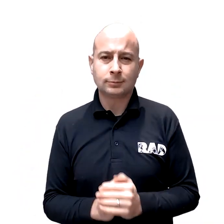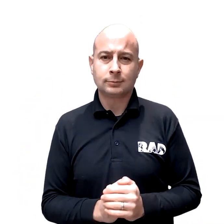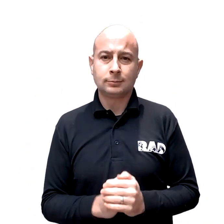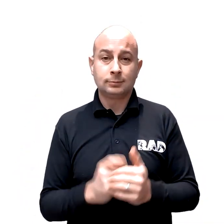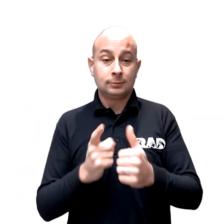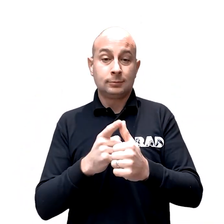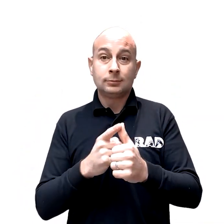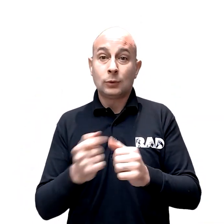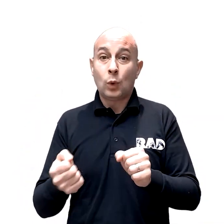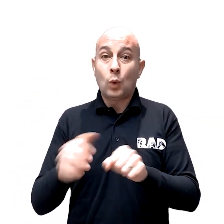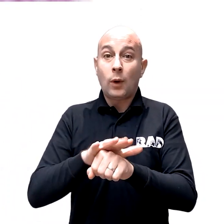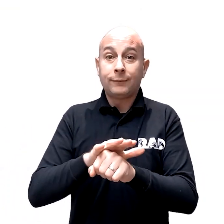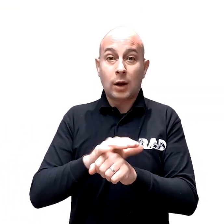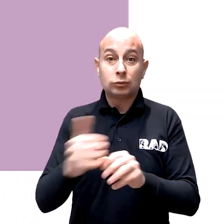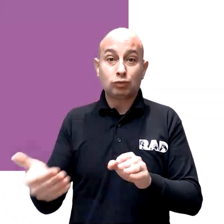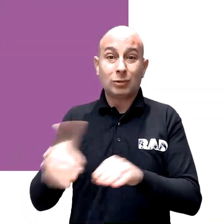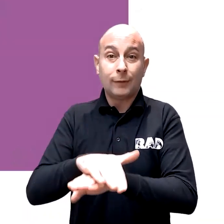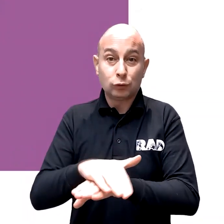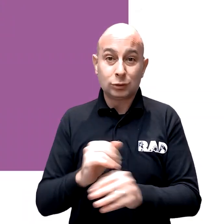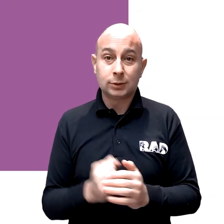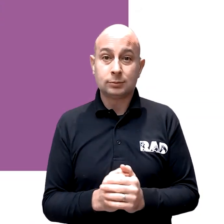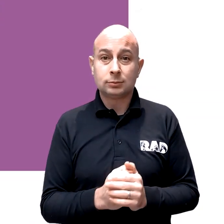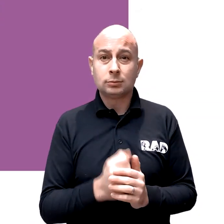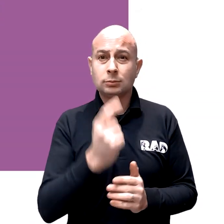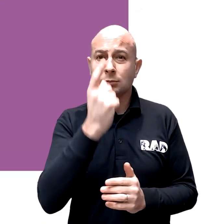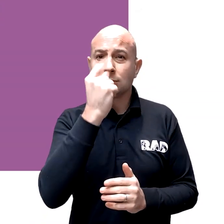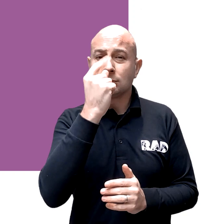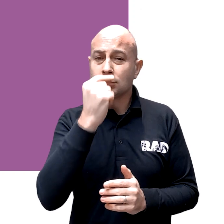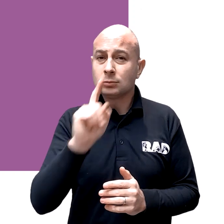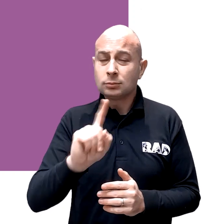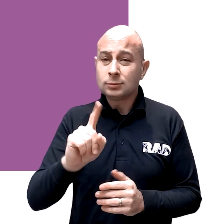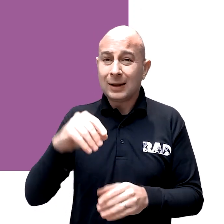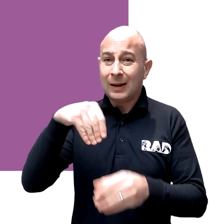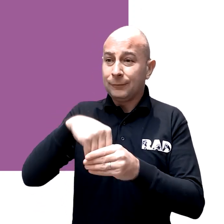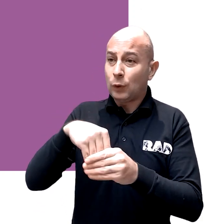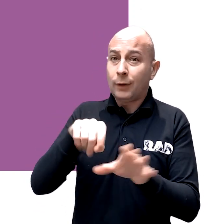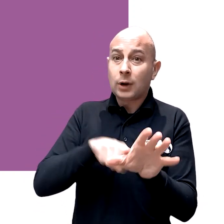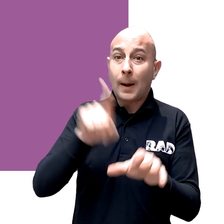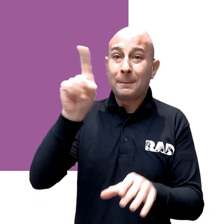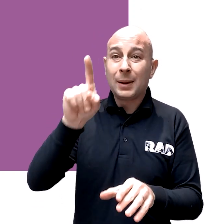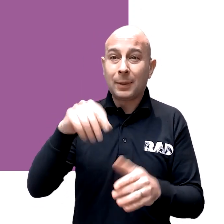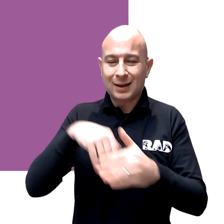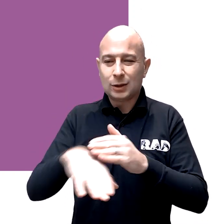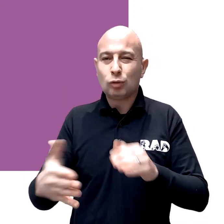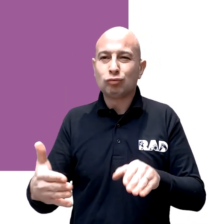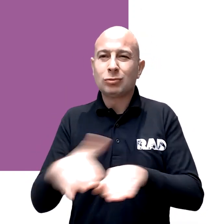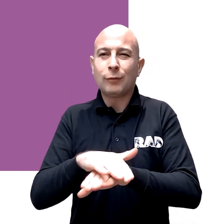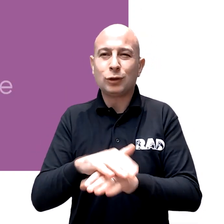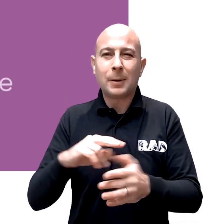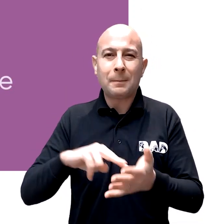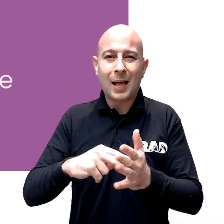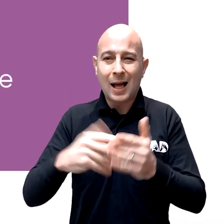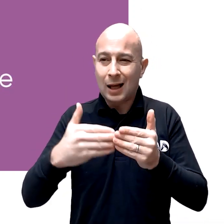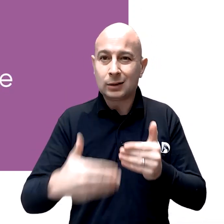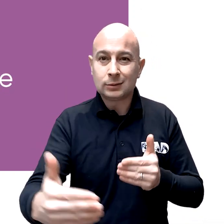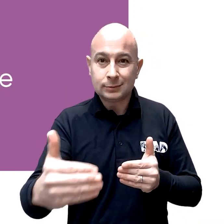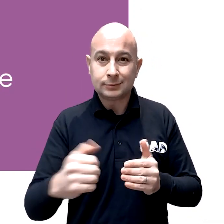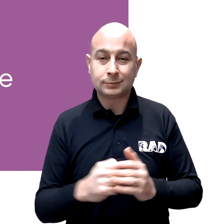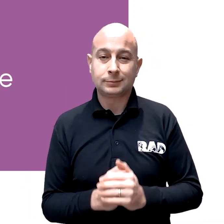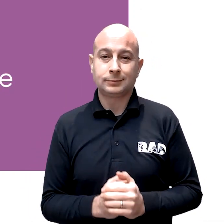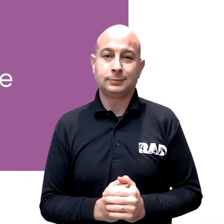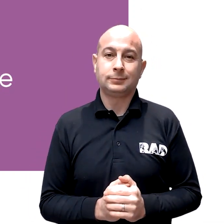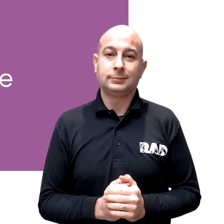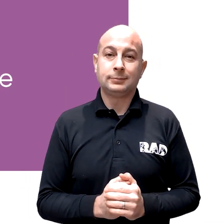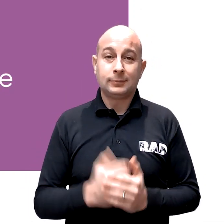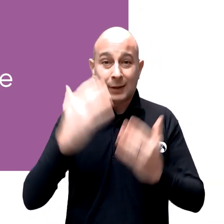seven topics are COVID-19 recovery. This could be involving young people in the